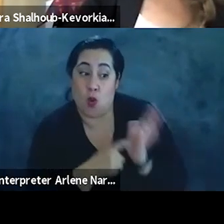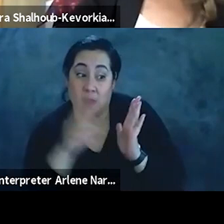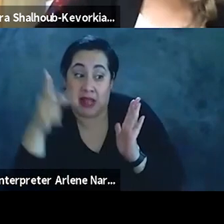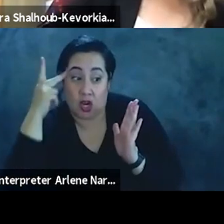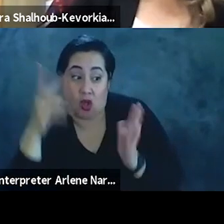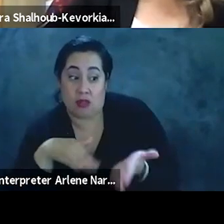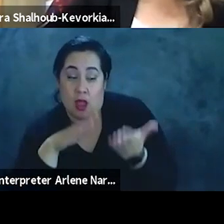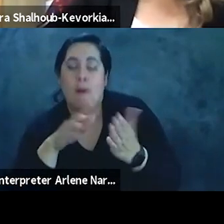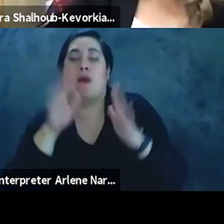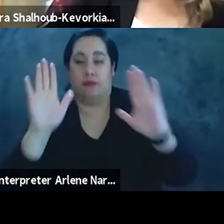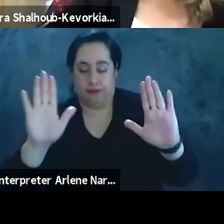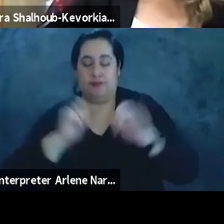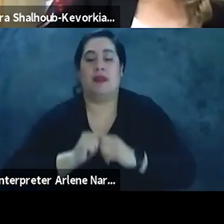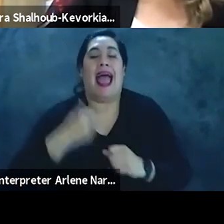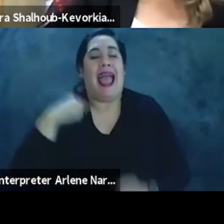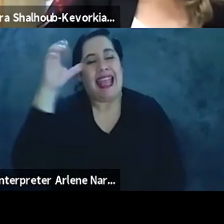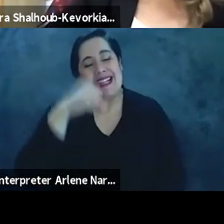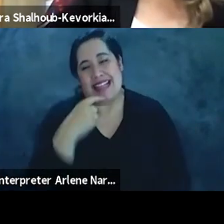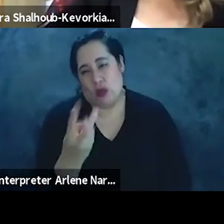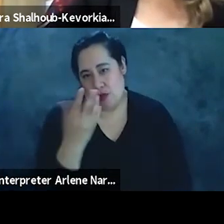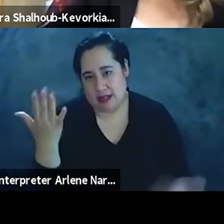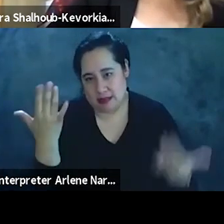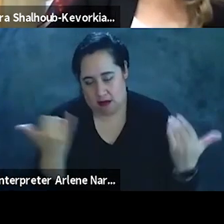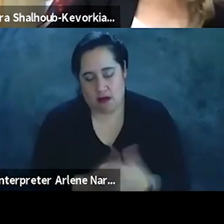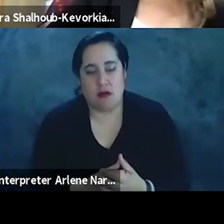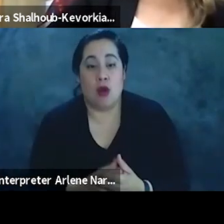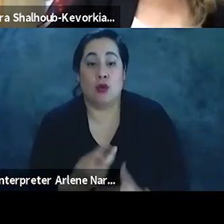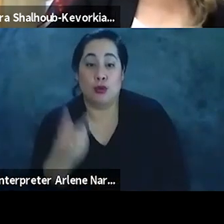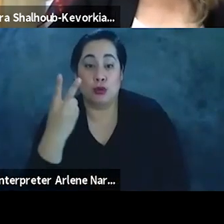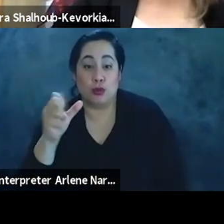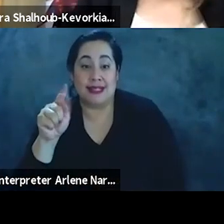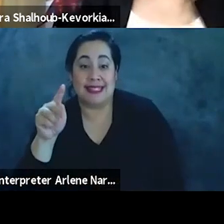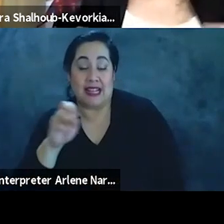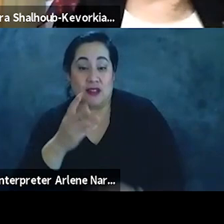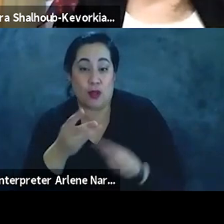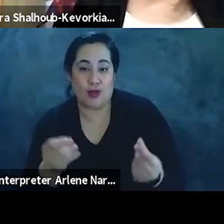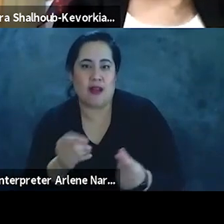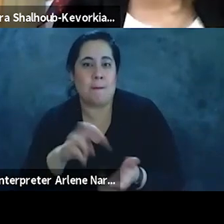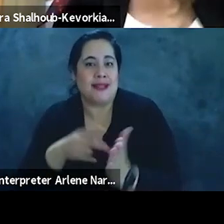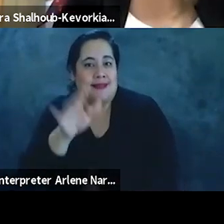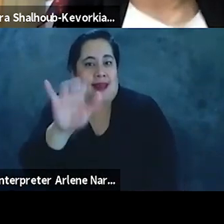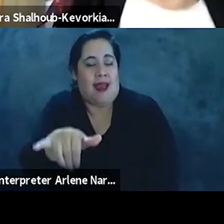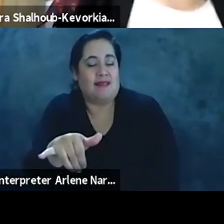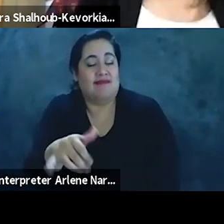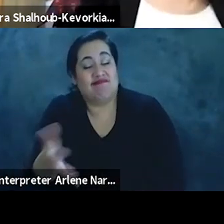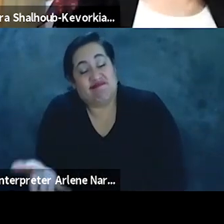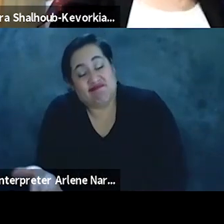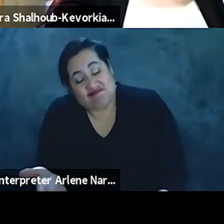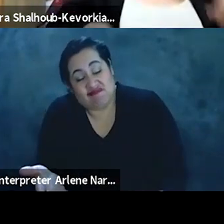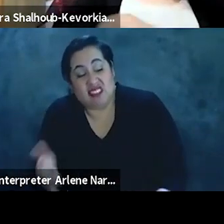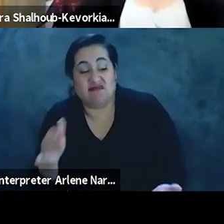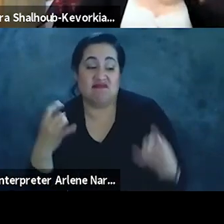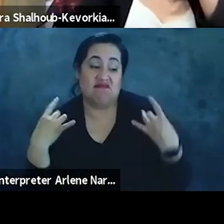solution. Having said that, I guess I would say two things. The two state solution is precisely that, which is, yeah, yeah, the